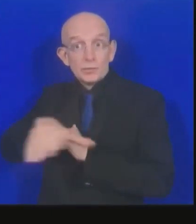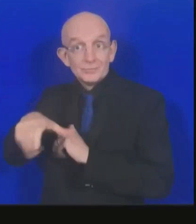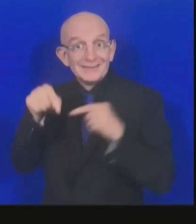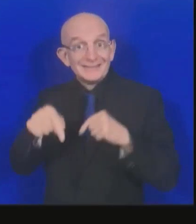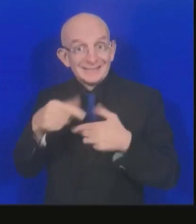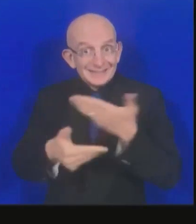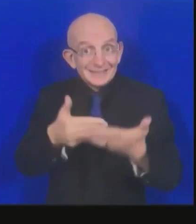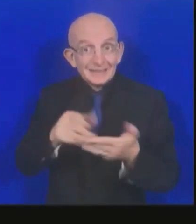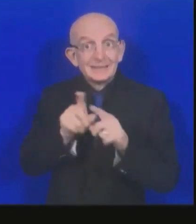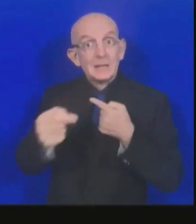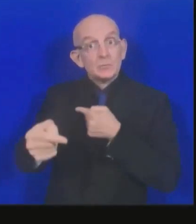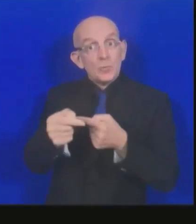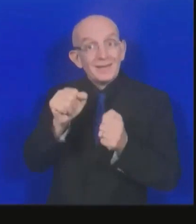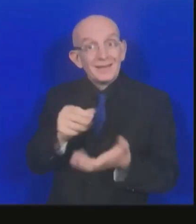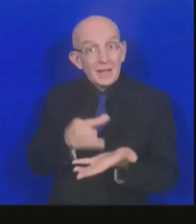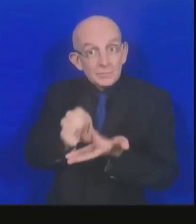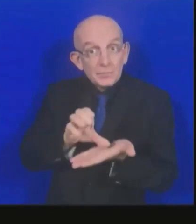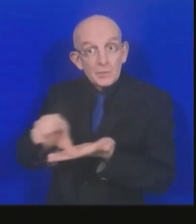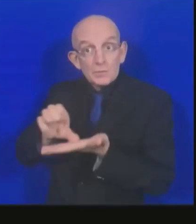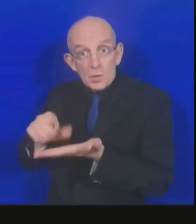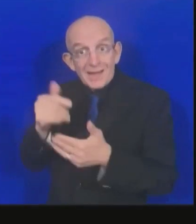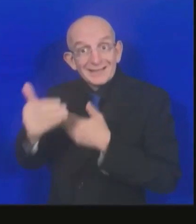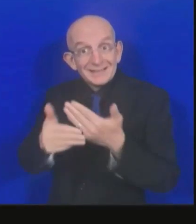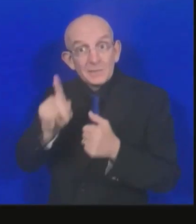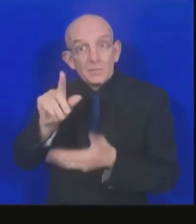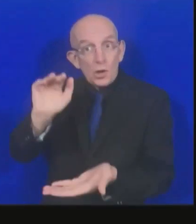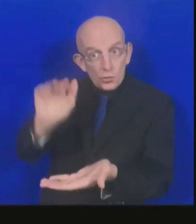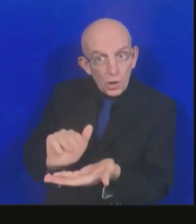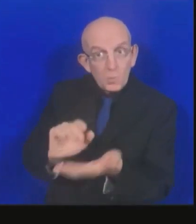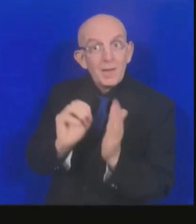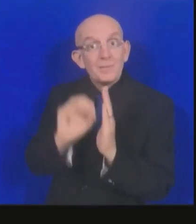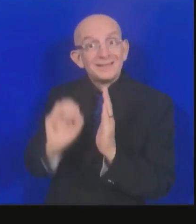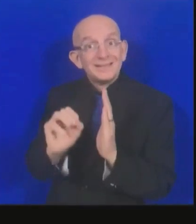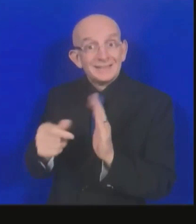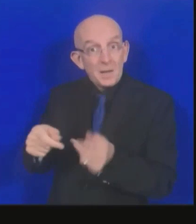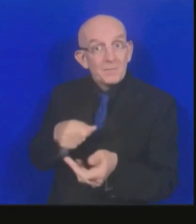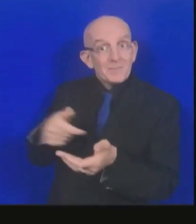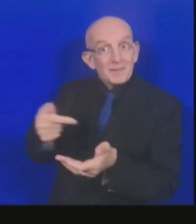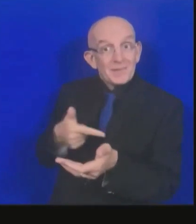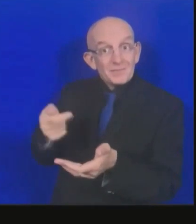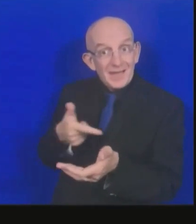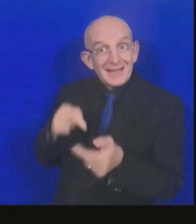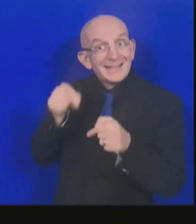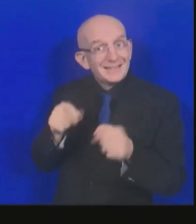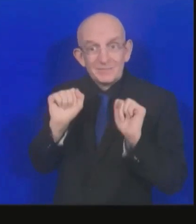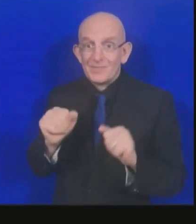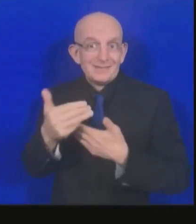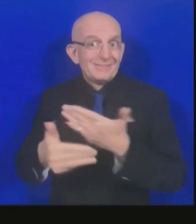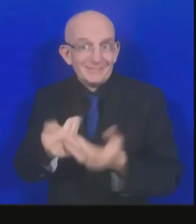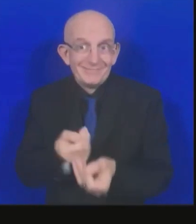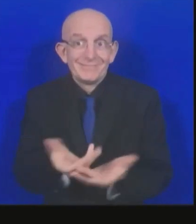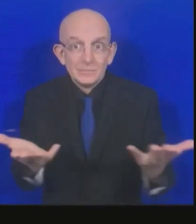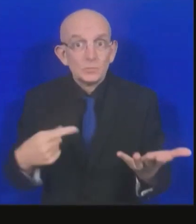still has to be realized. So we must now focus on making a success of the program, of the proposal